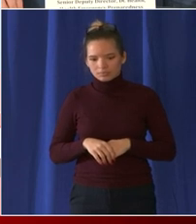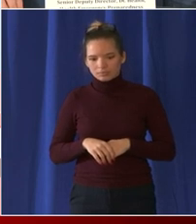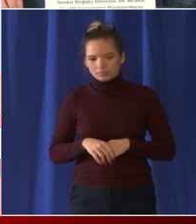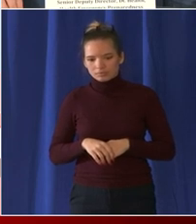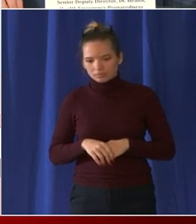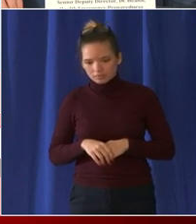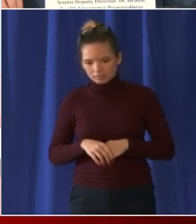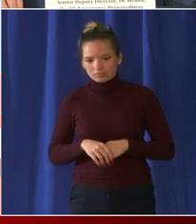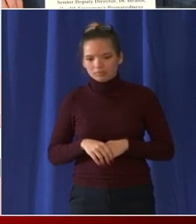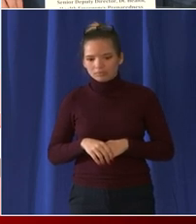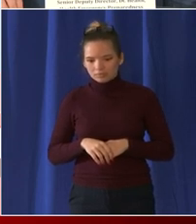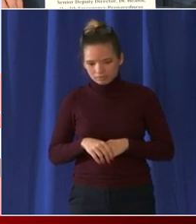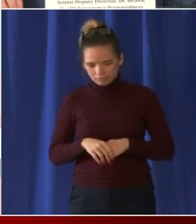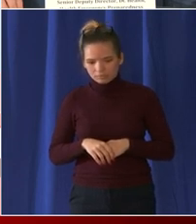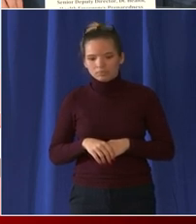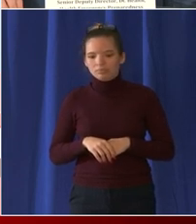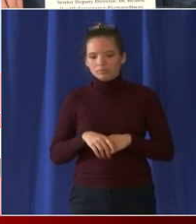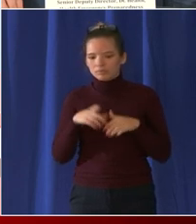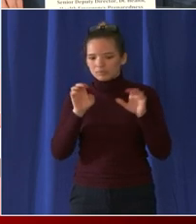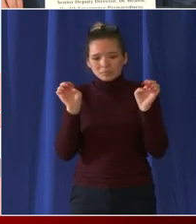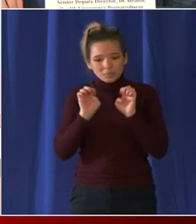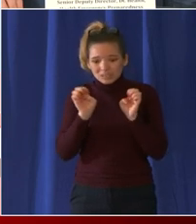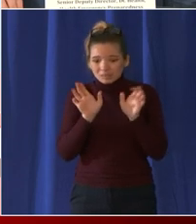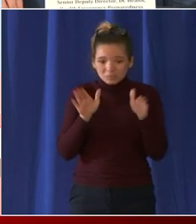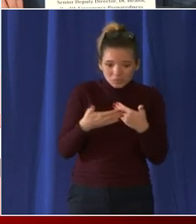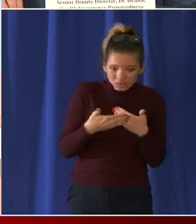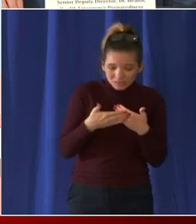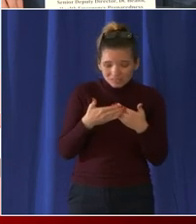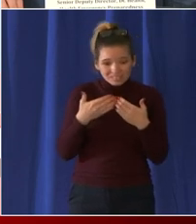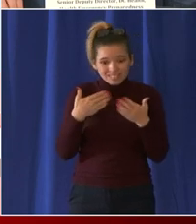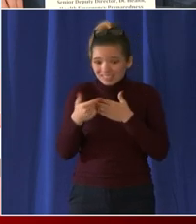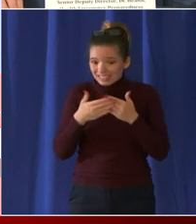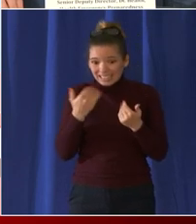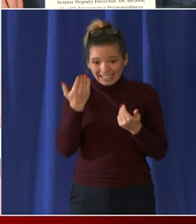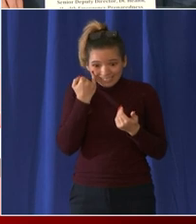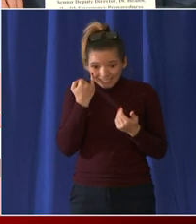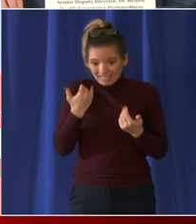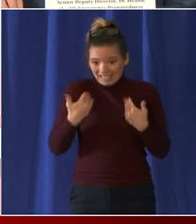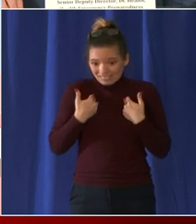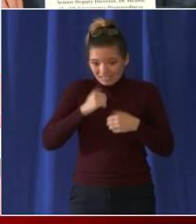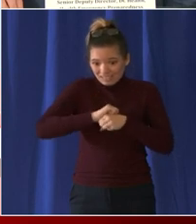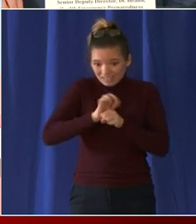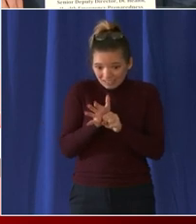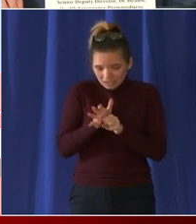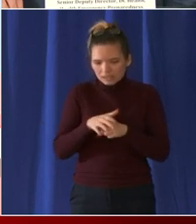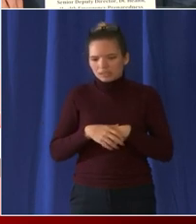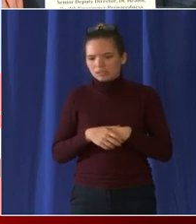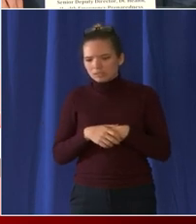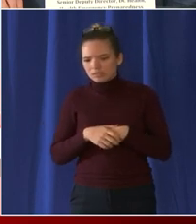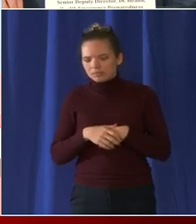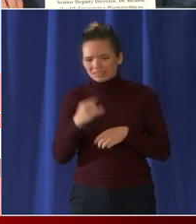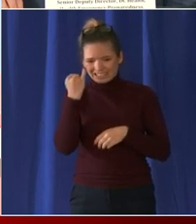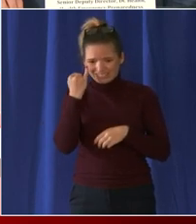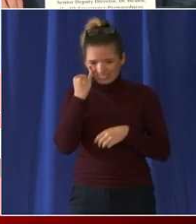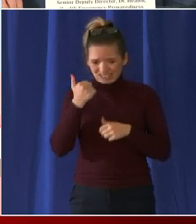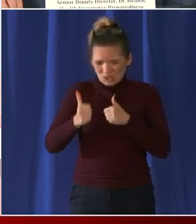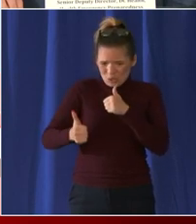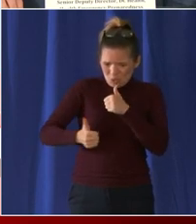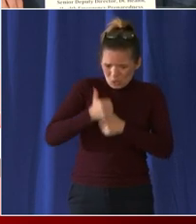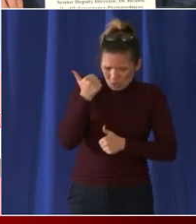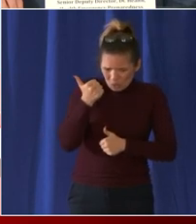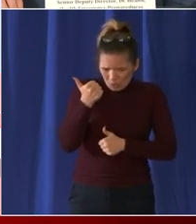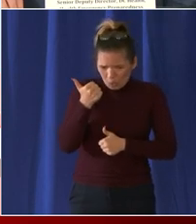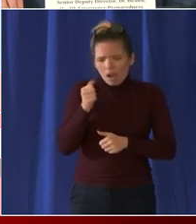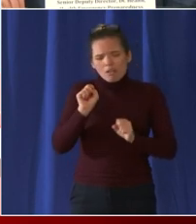if you have COVID-19 unless you're having a life-threatening emergency and that means that if you're having trouble breathing pain or